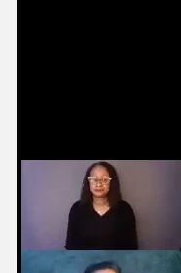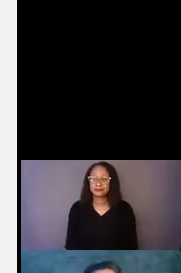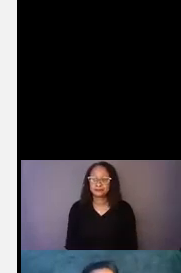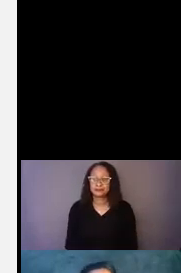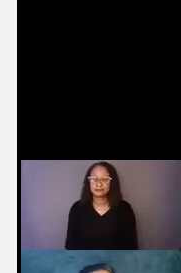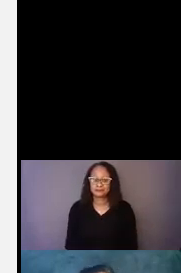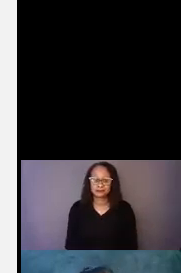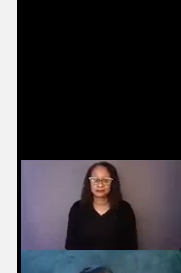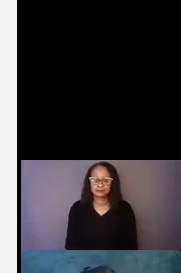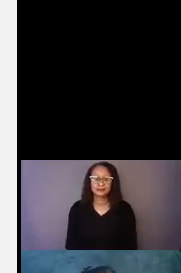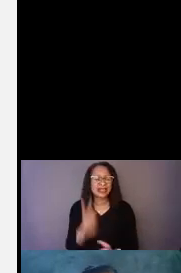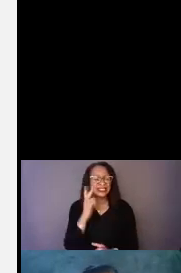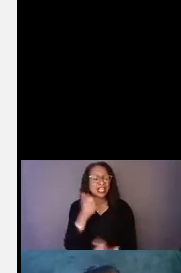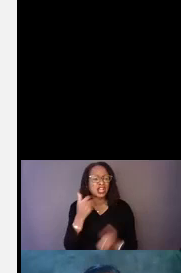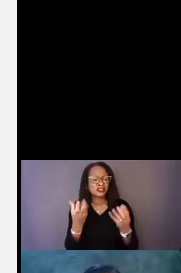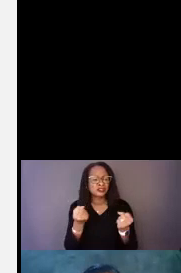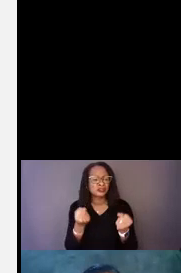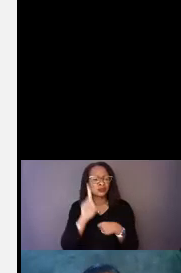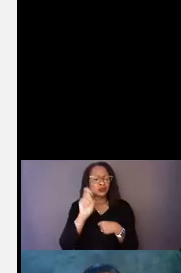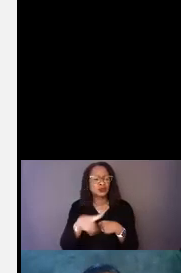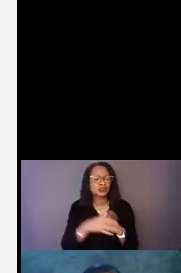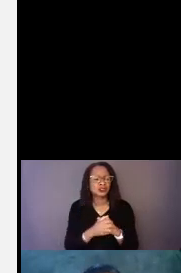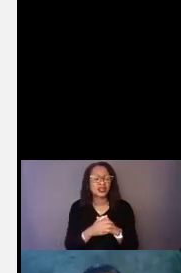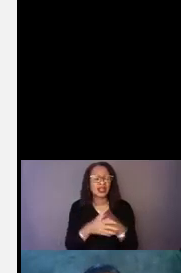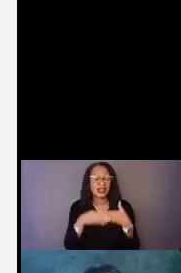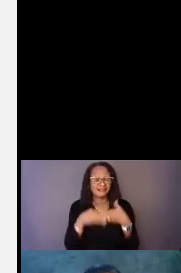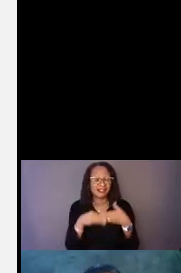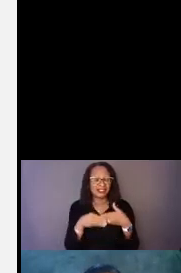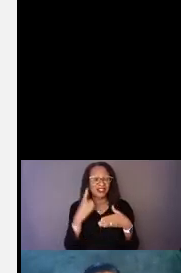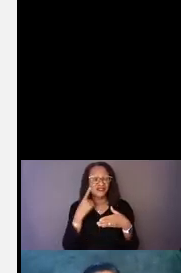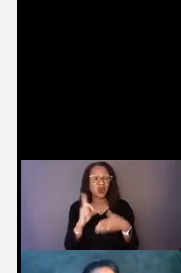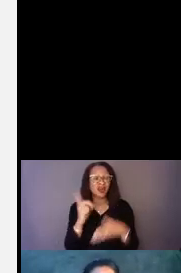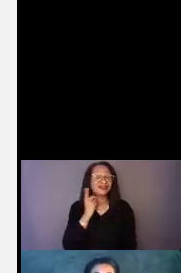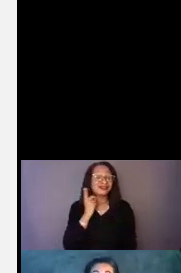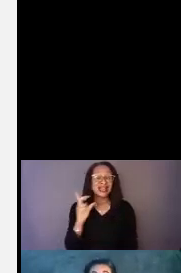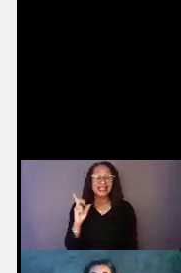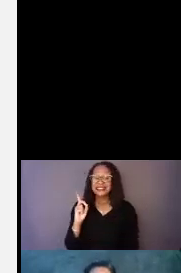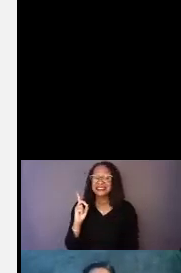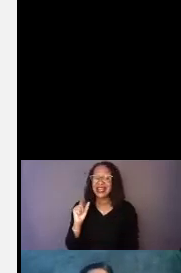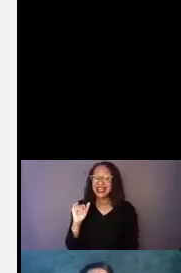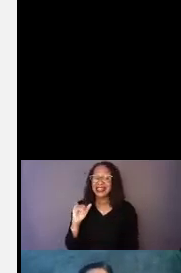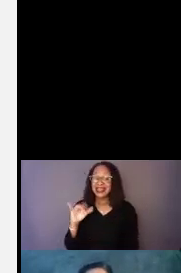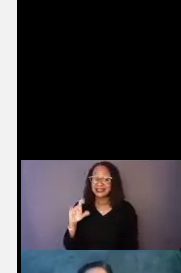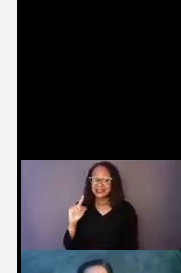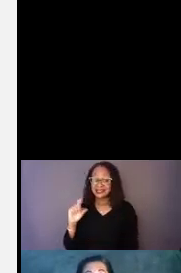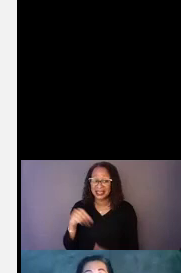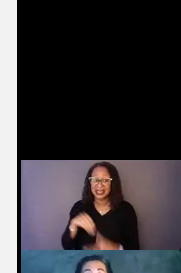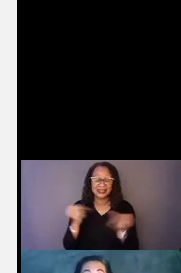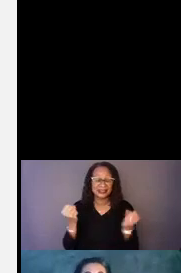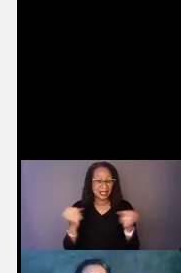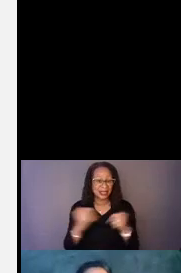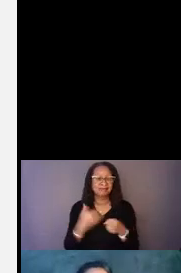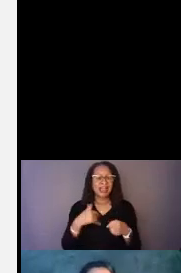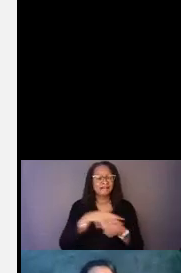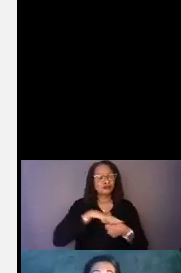Sign language does have another question about flexibility for dialects. There are there are dialects in sign language. There are some